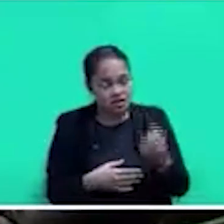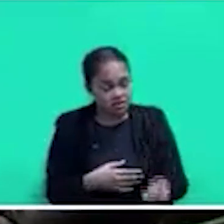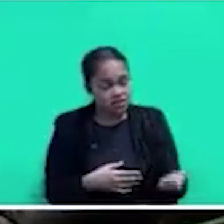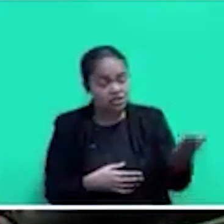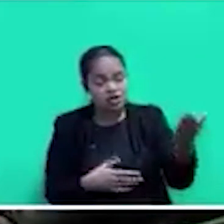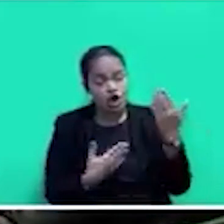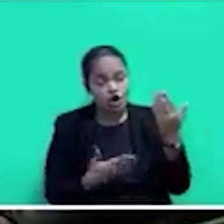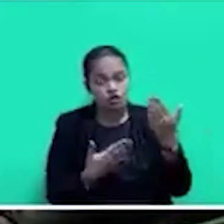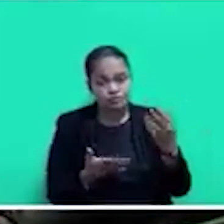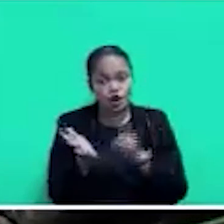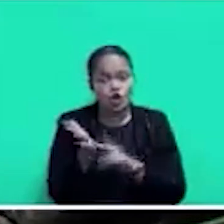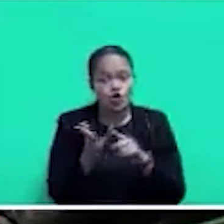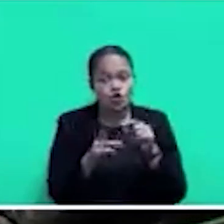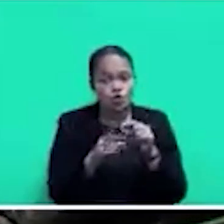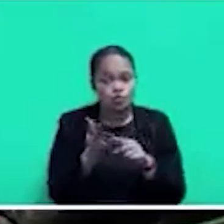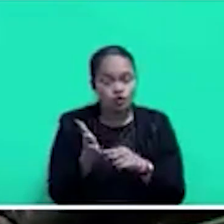Thank you, Chair.